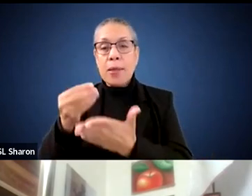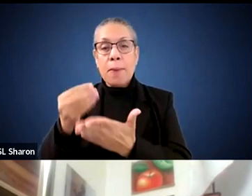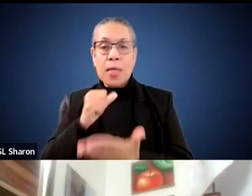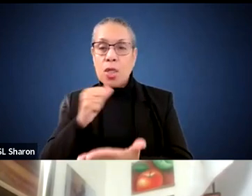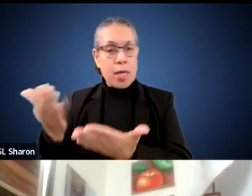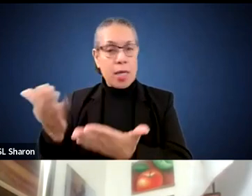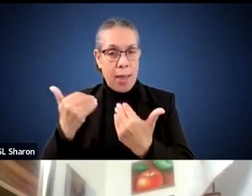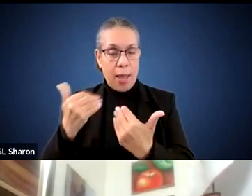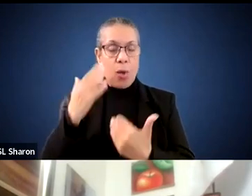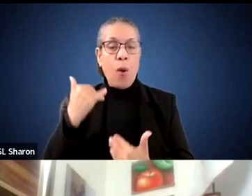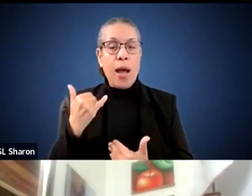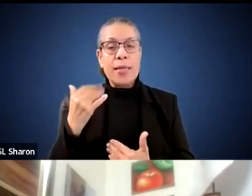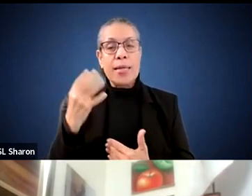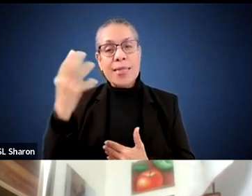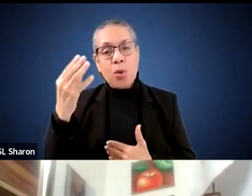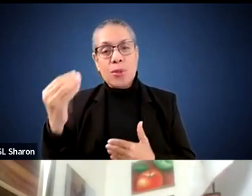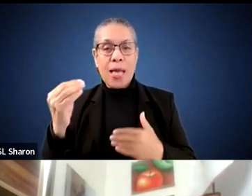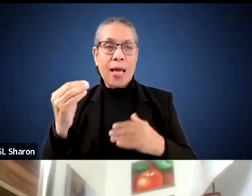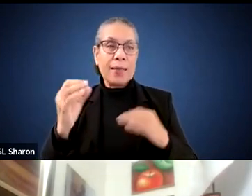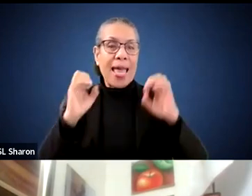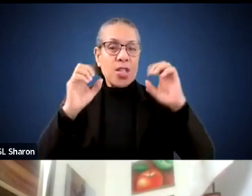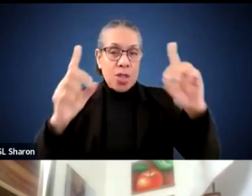to the fact that it's outside of educational use.